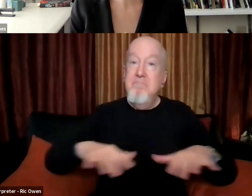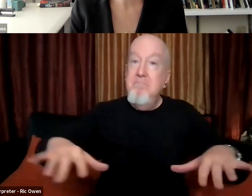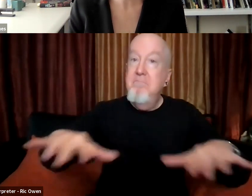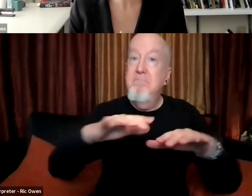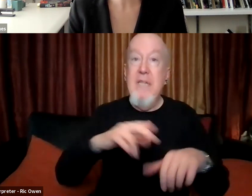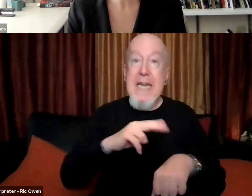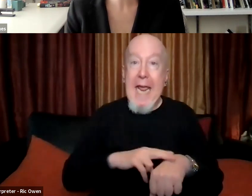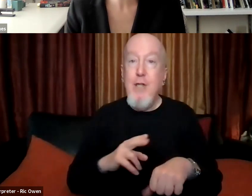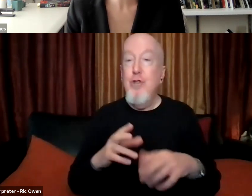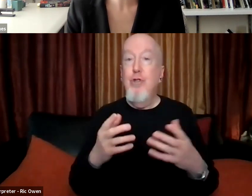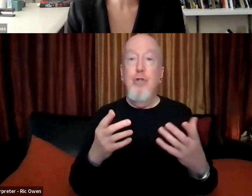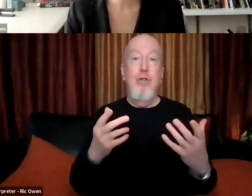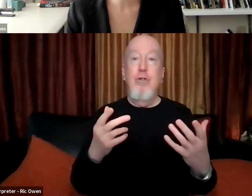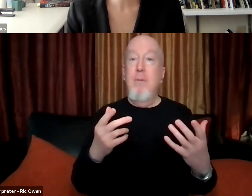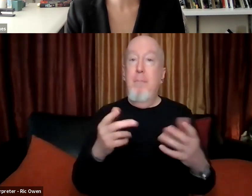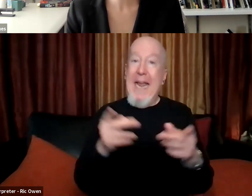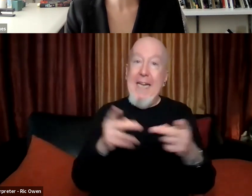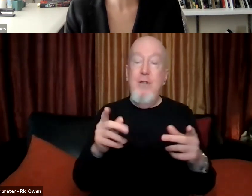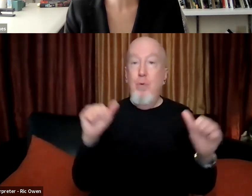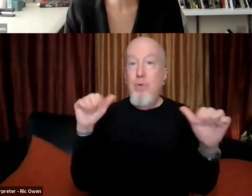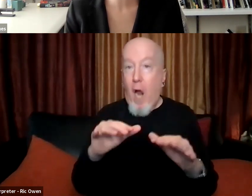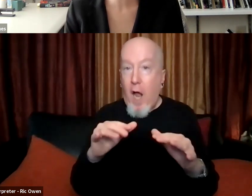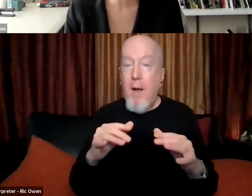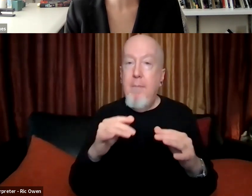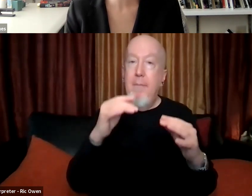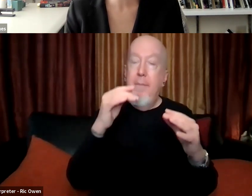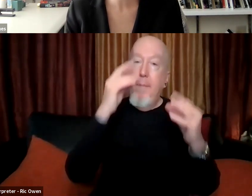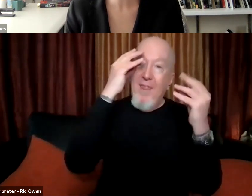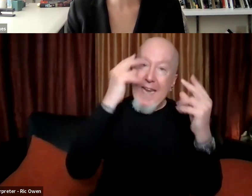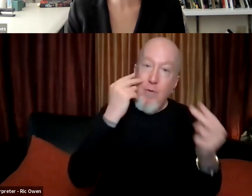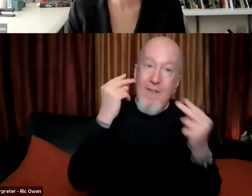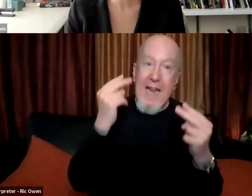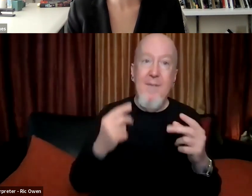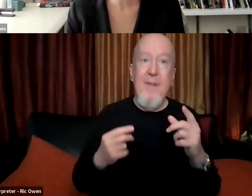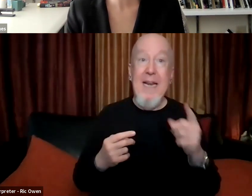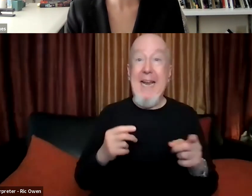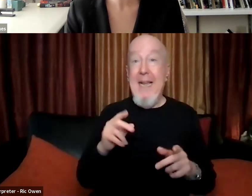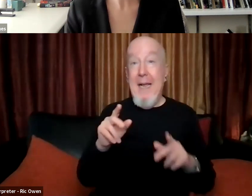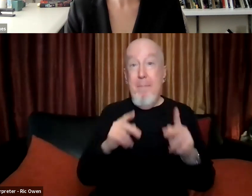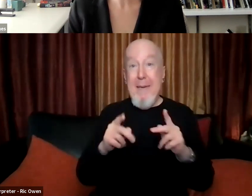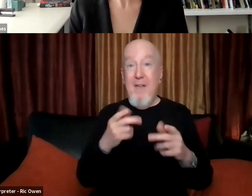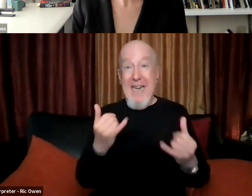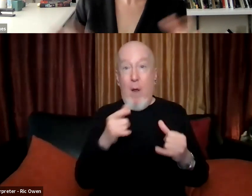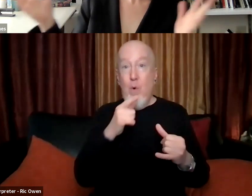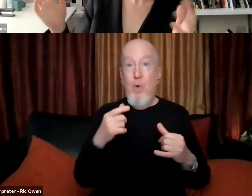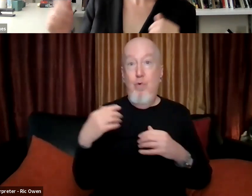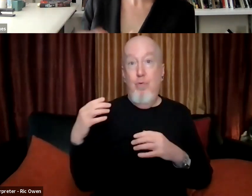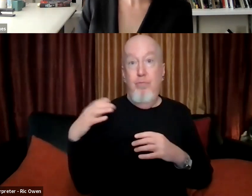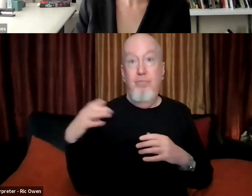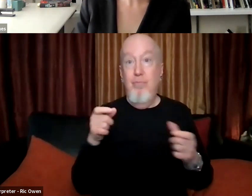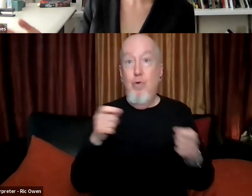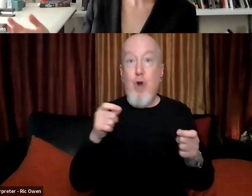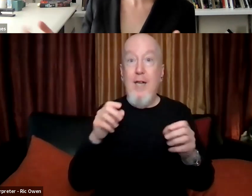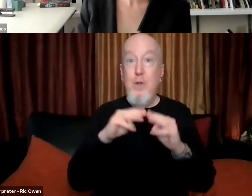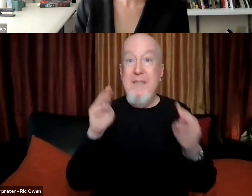and, and I think I, I have to say, I do kind of, um, I feel for the people who are running museums confronted with saying, we'll just send all these